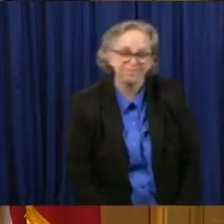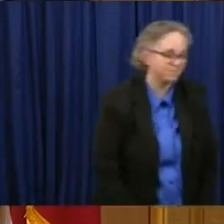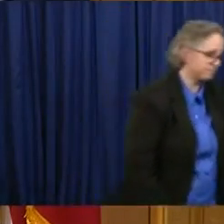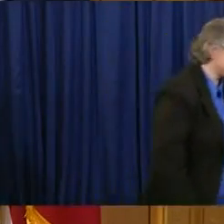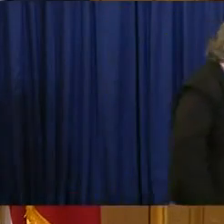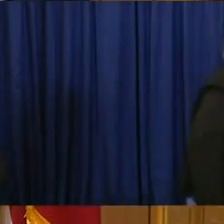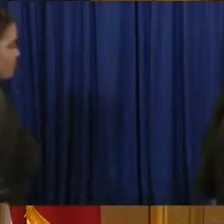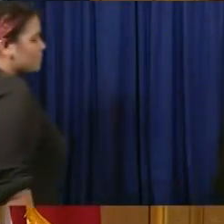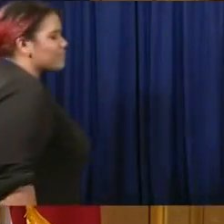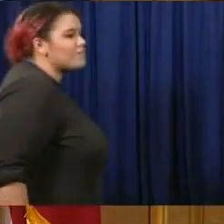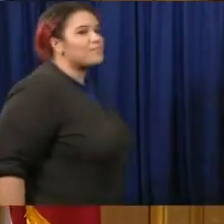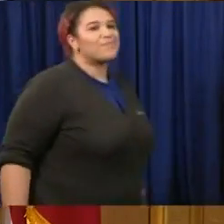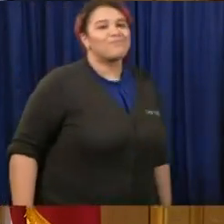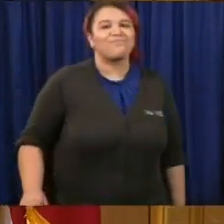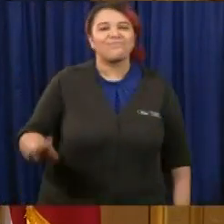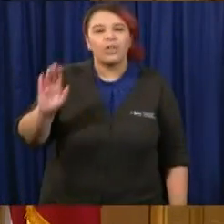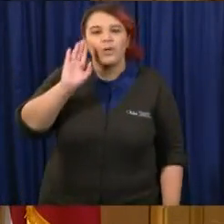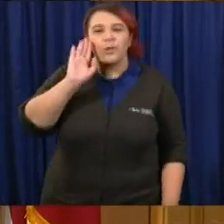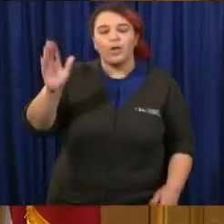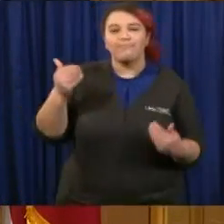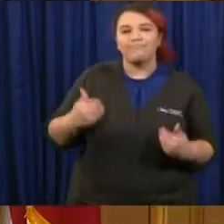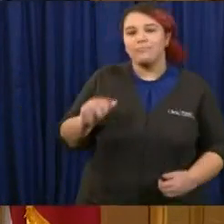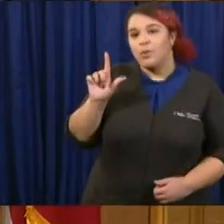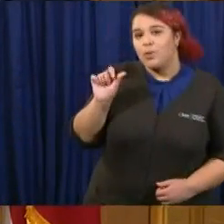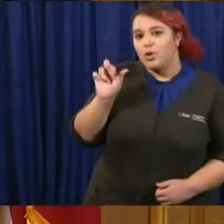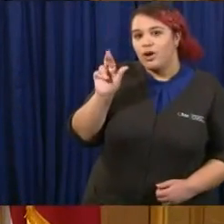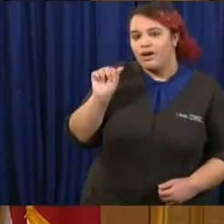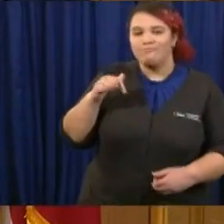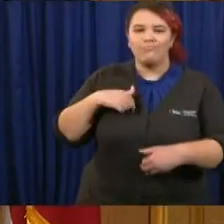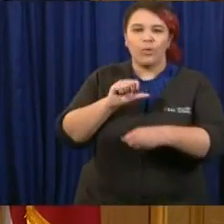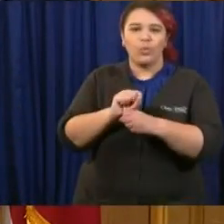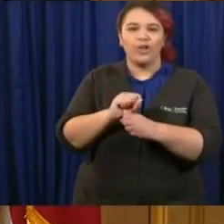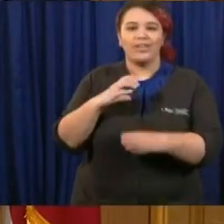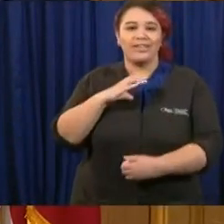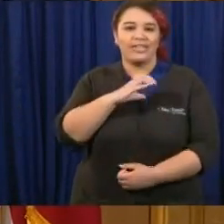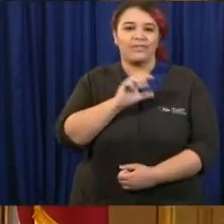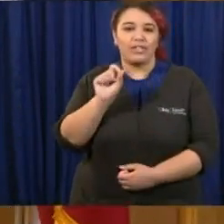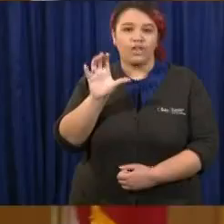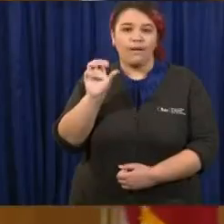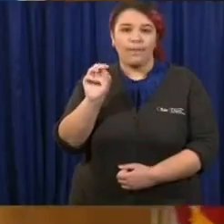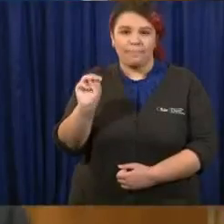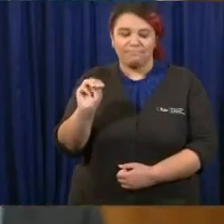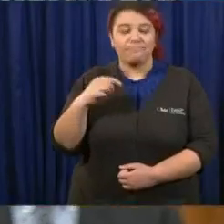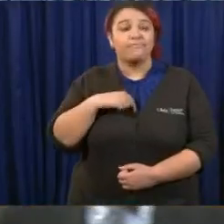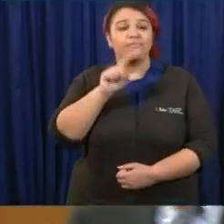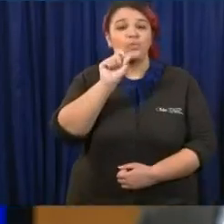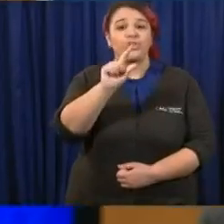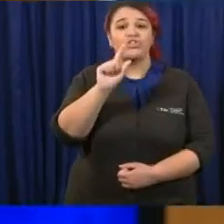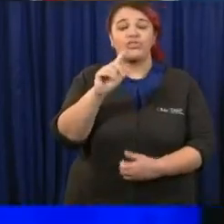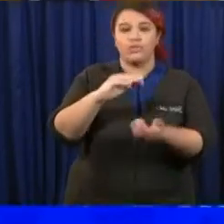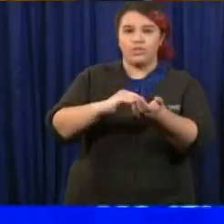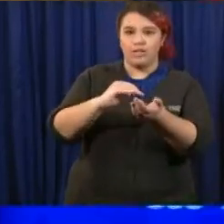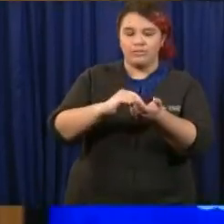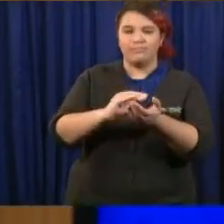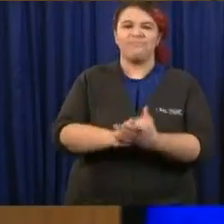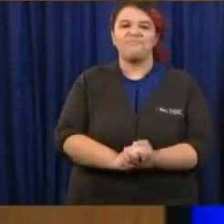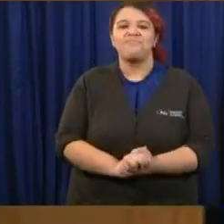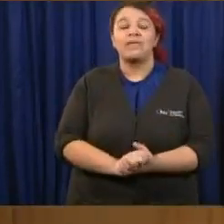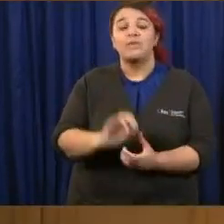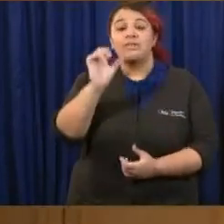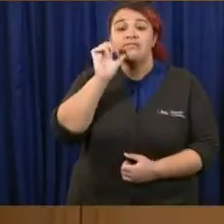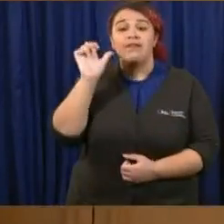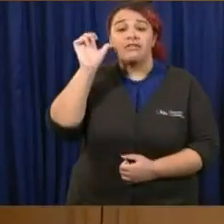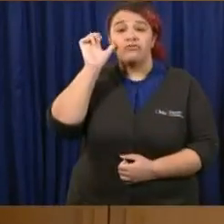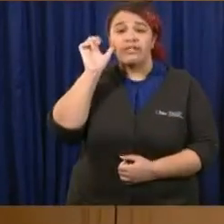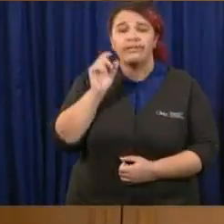Hi, this is Laura Hancock from cleveland.com. I have a question for Dr. Acton. Um, you had talked yesterday about